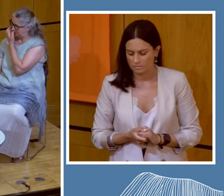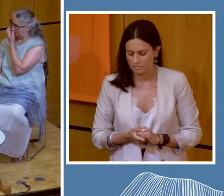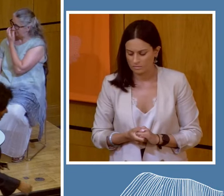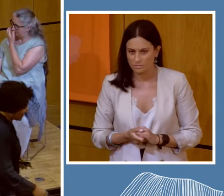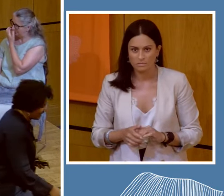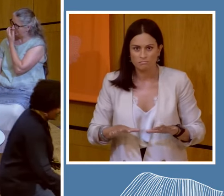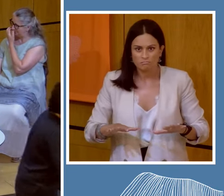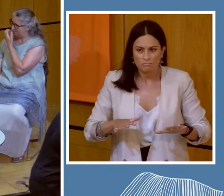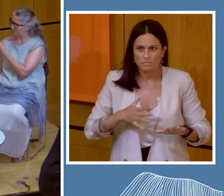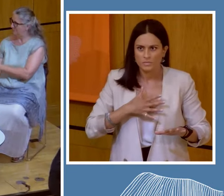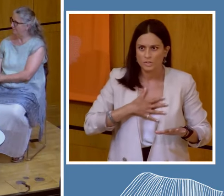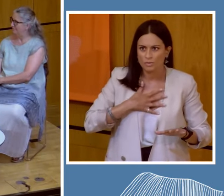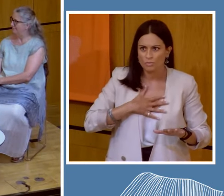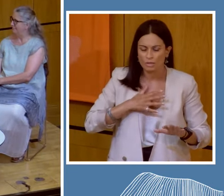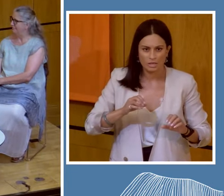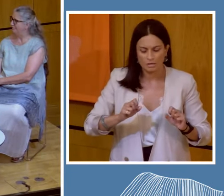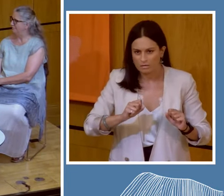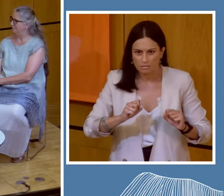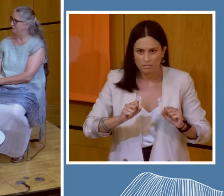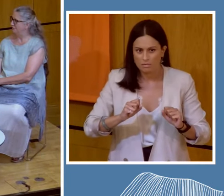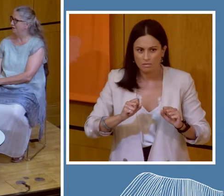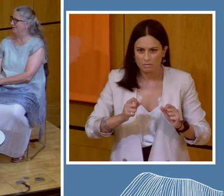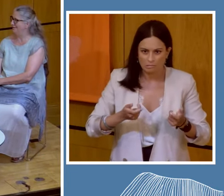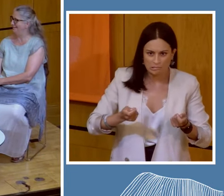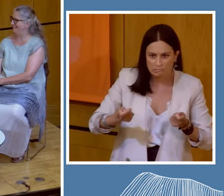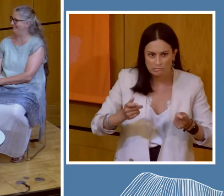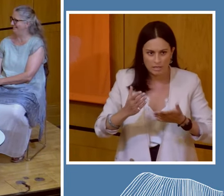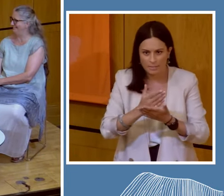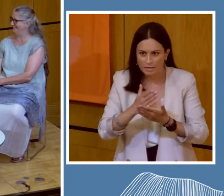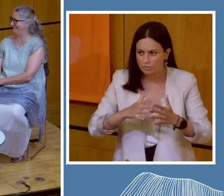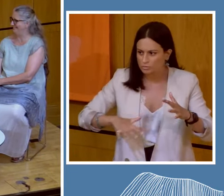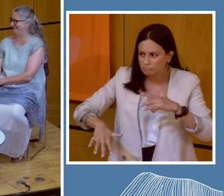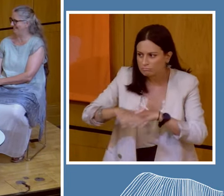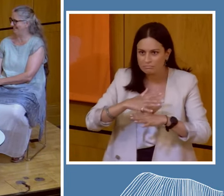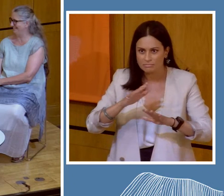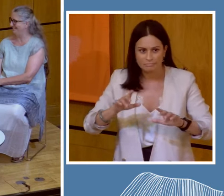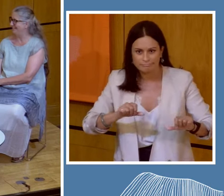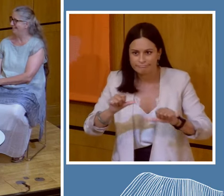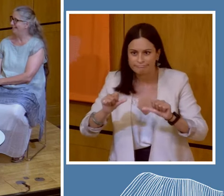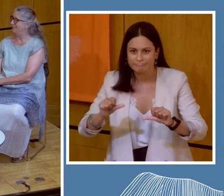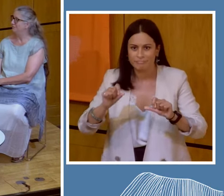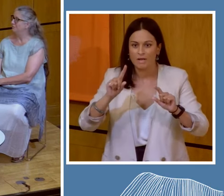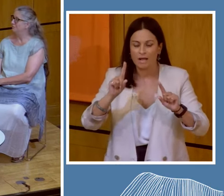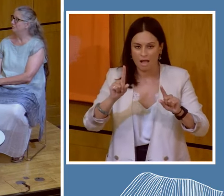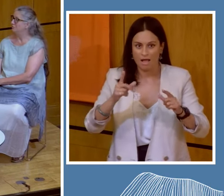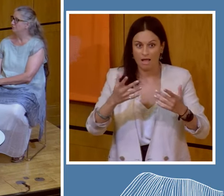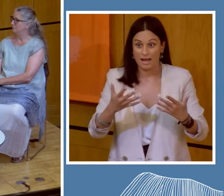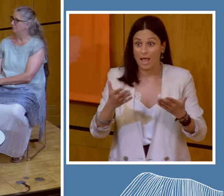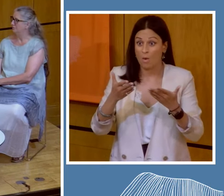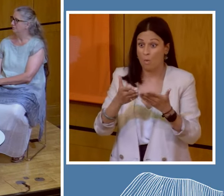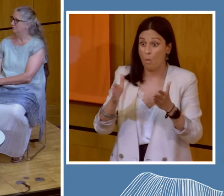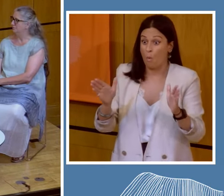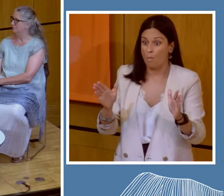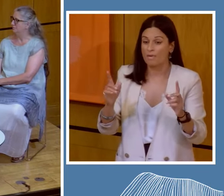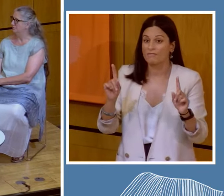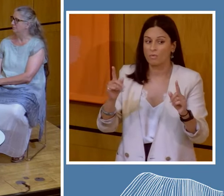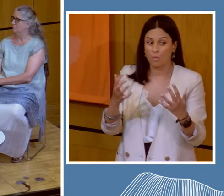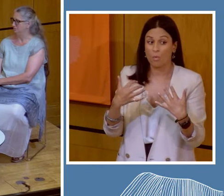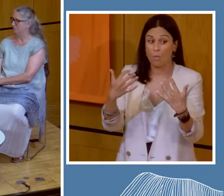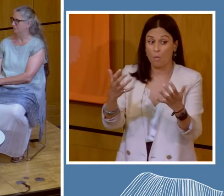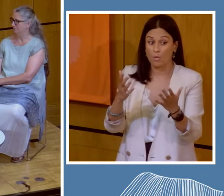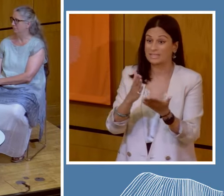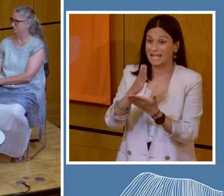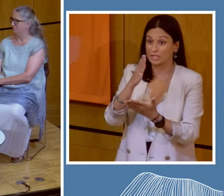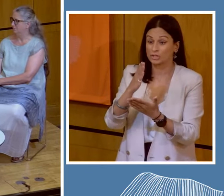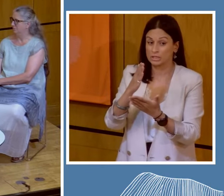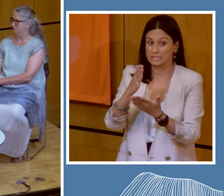Sorry about this. It's just a little backstage making sure this is all right. Now, I actually want to just open it up to the audience actually for